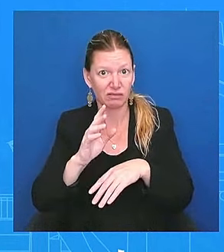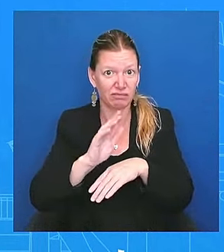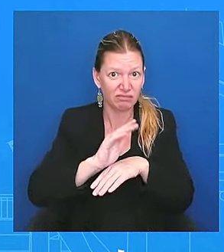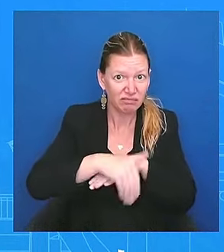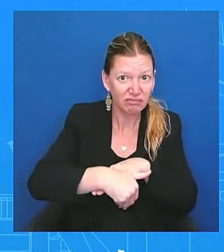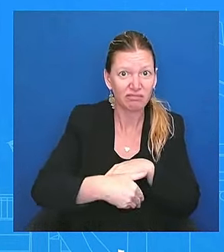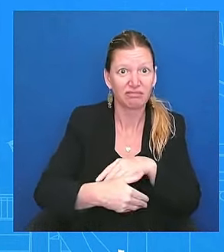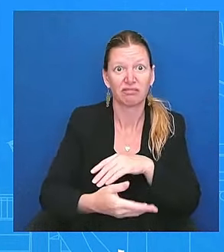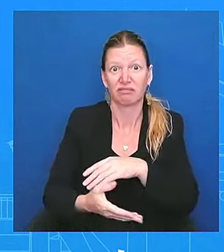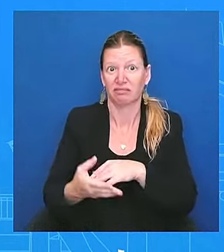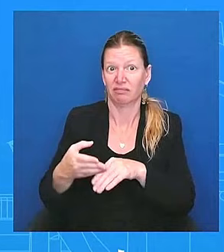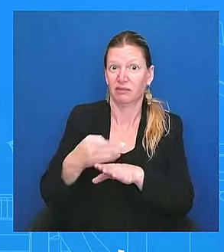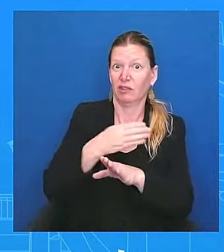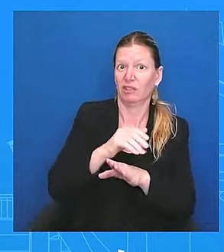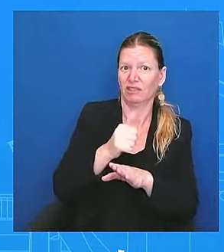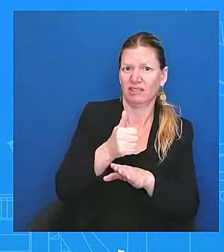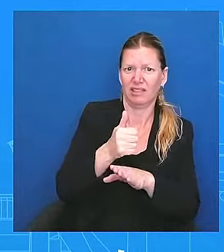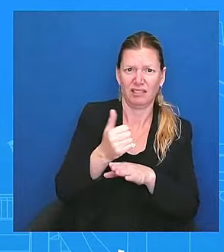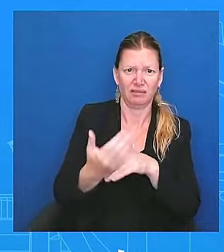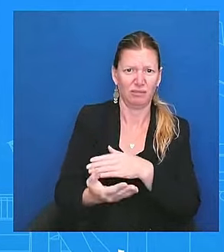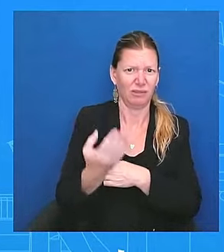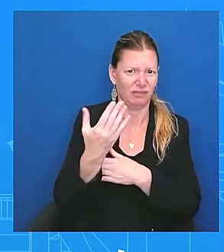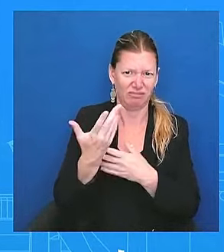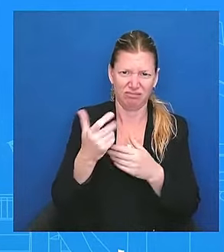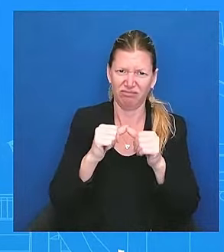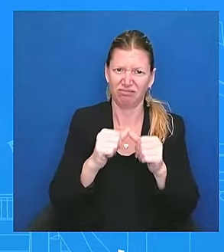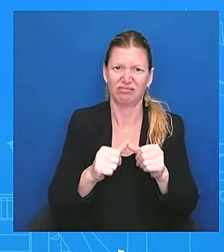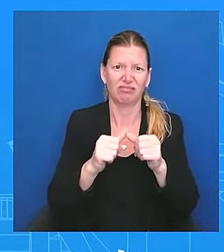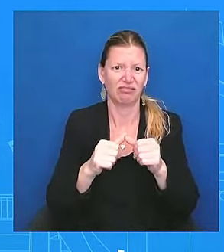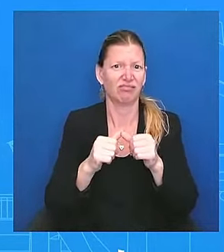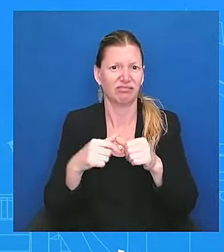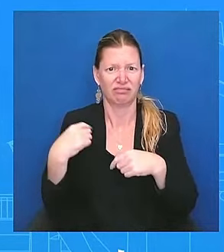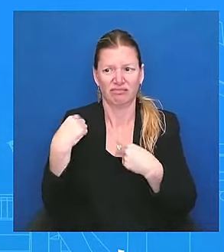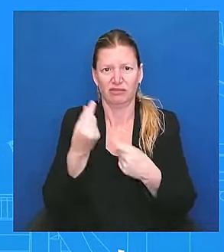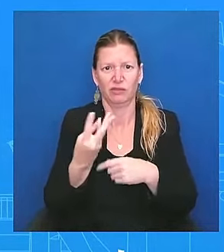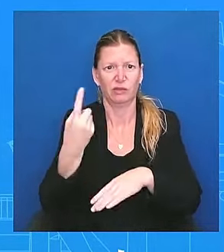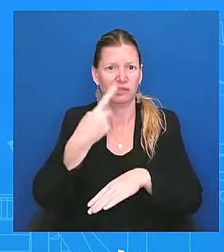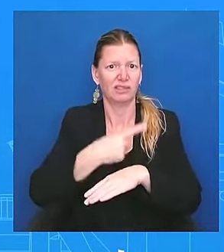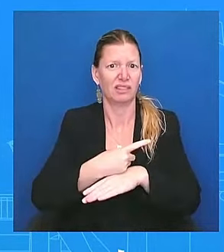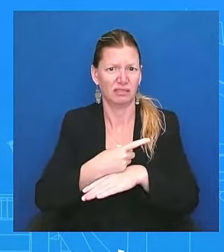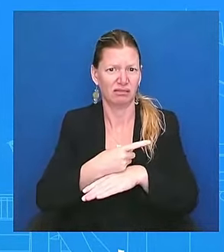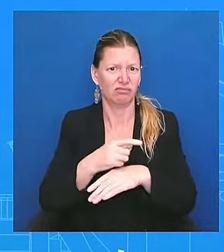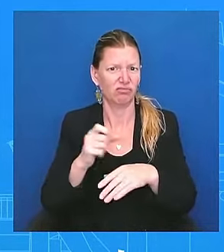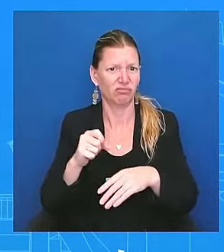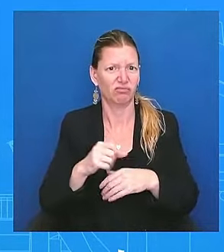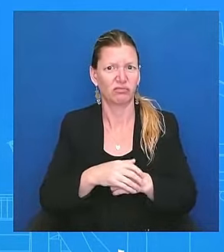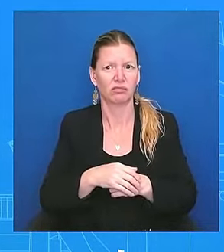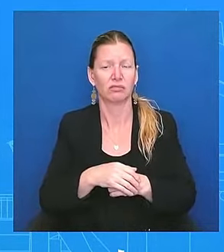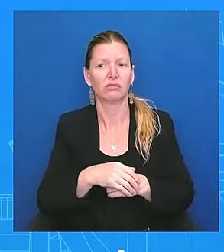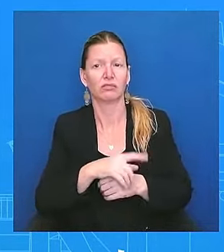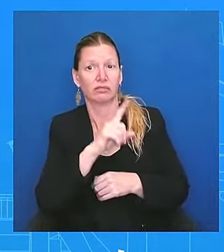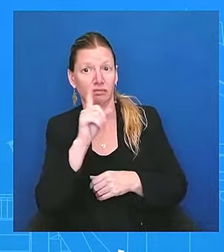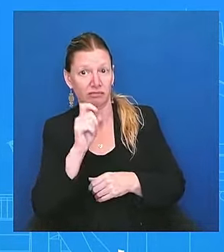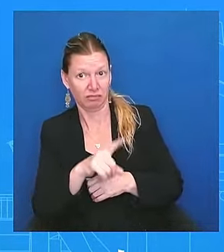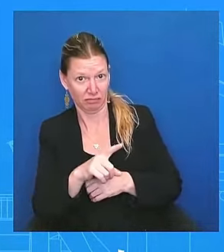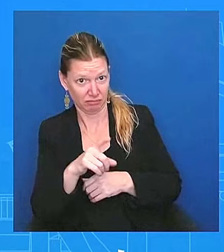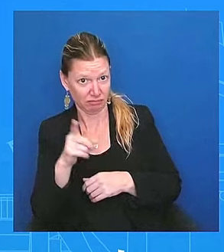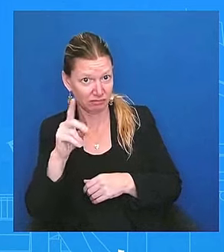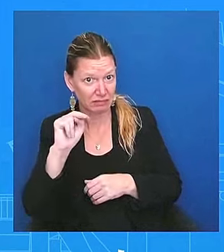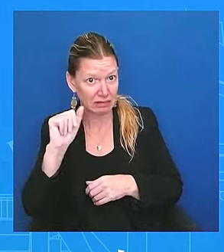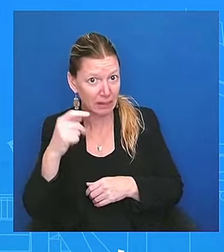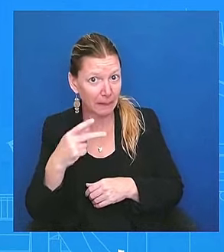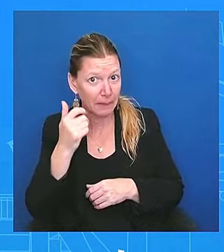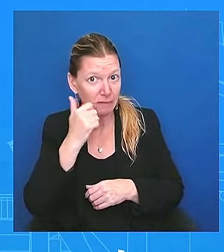over the past couple of days for sure, for certain. Have an afternoon nap every day. Let me be very clear about this.